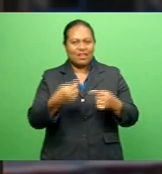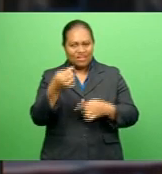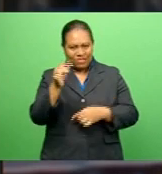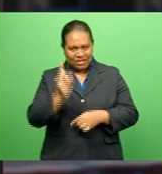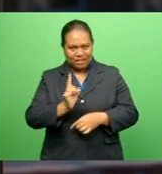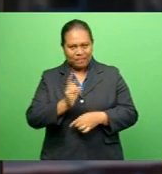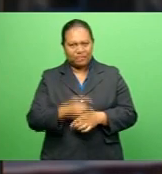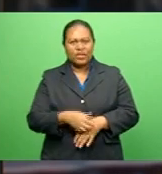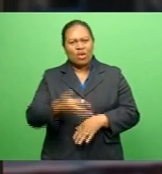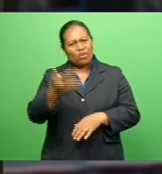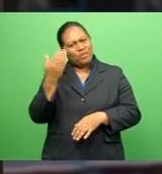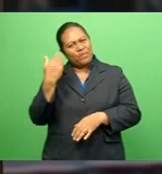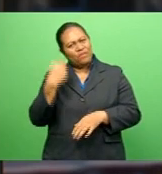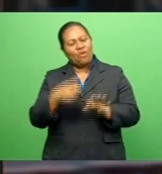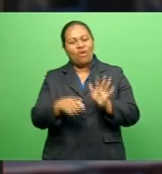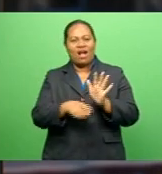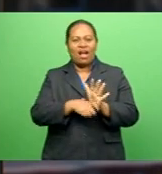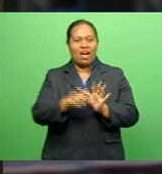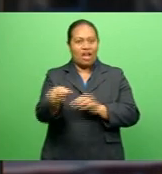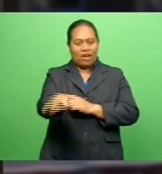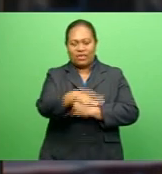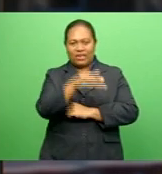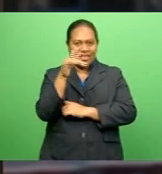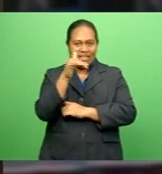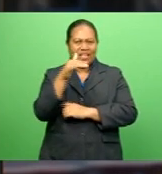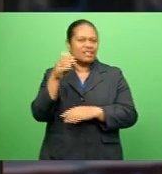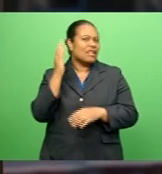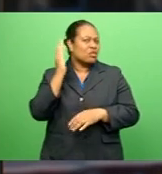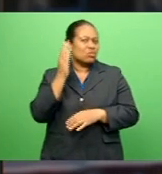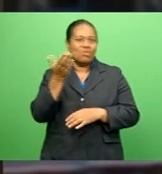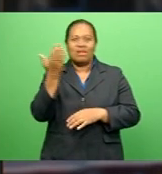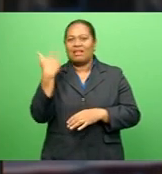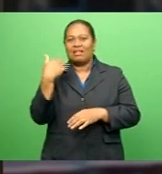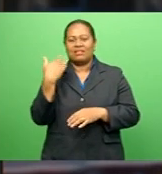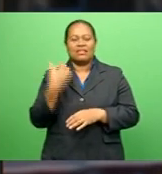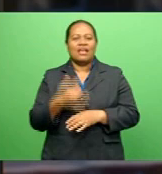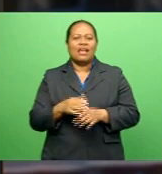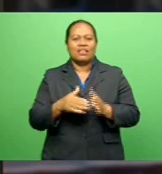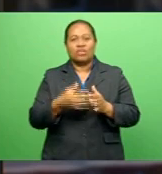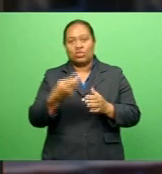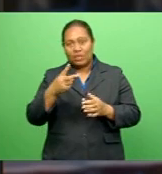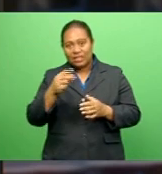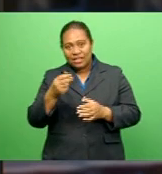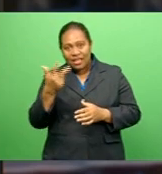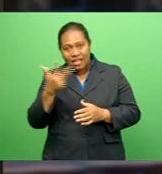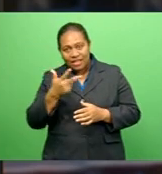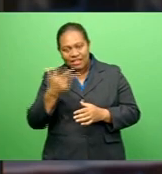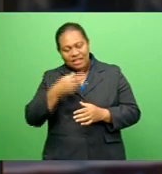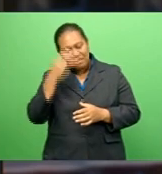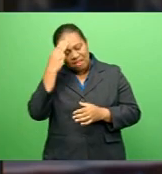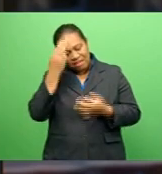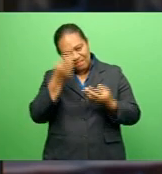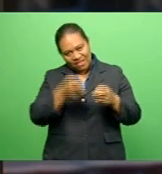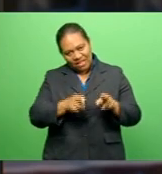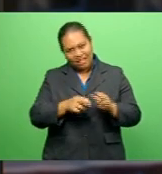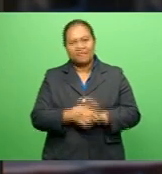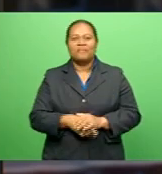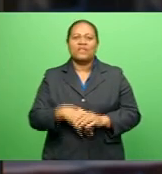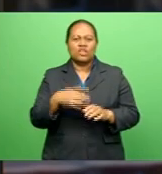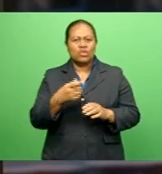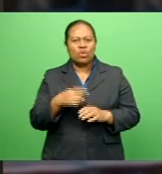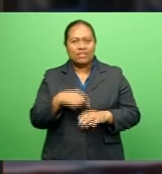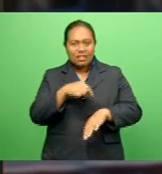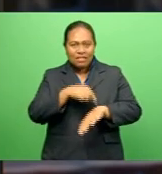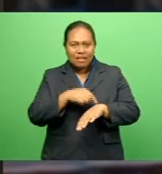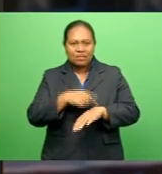Ratu Kandavulevu school student Dedicated the win to his late mother Who passed away in 2018 Ndaundravuni ran a time of 11